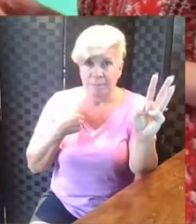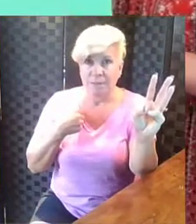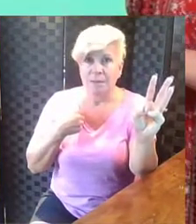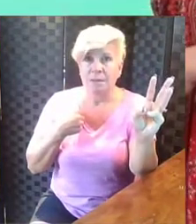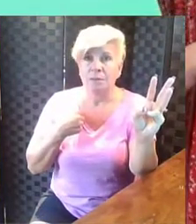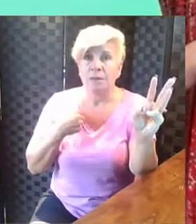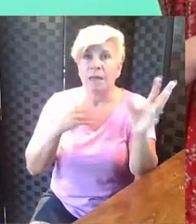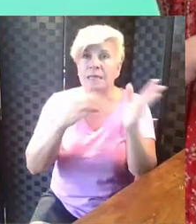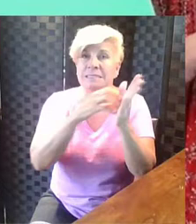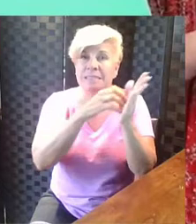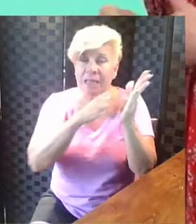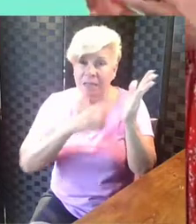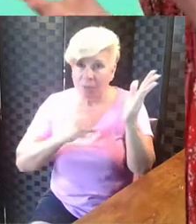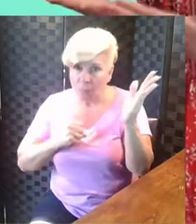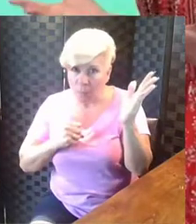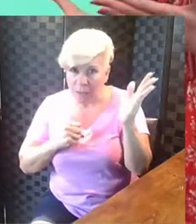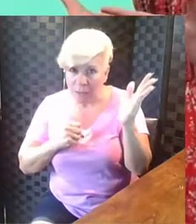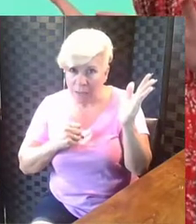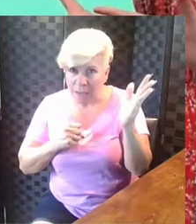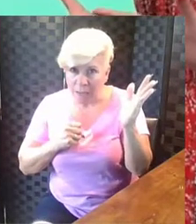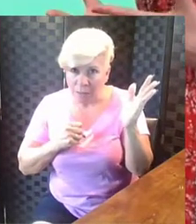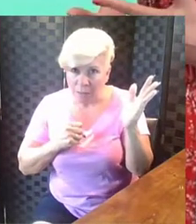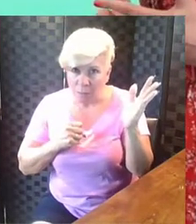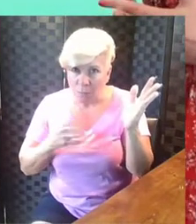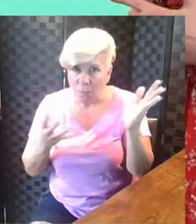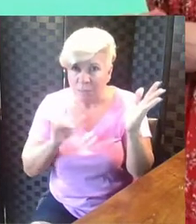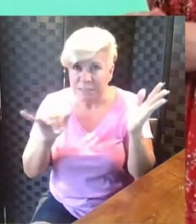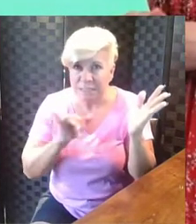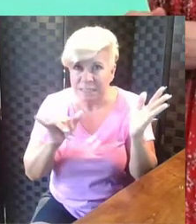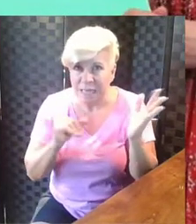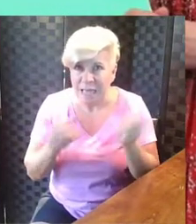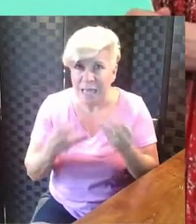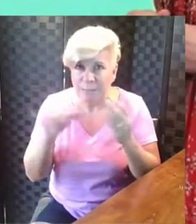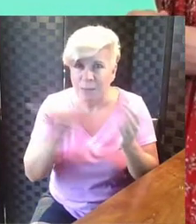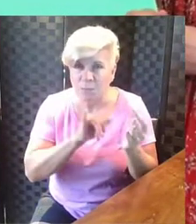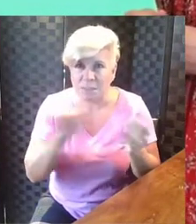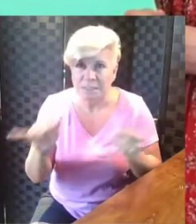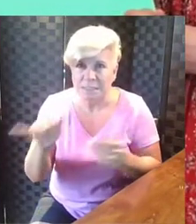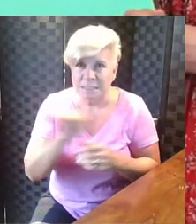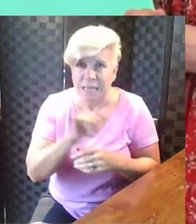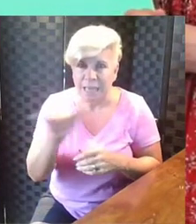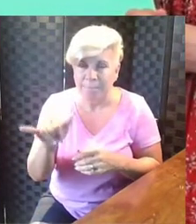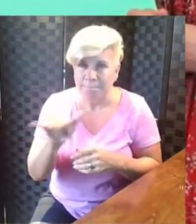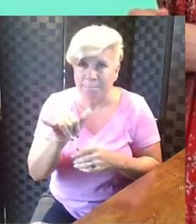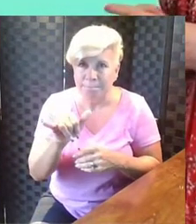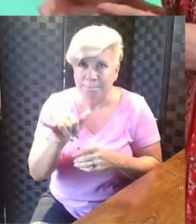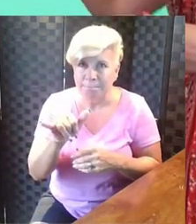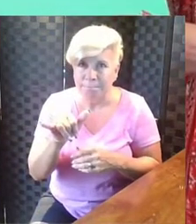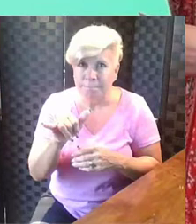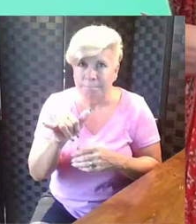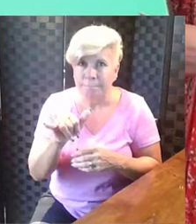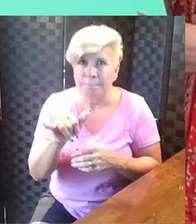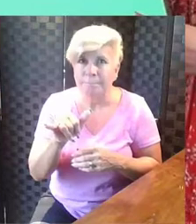And we can take away what was the same. Do you remember how many we said was the same with both grabs?